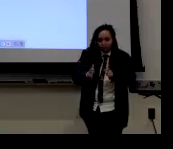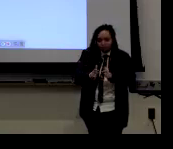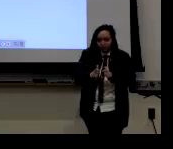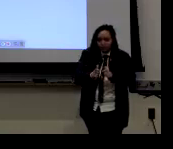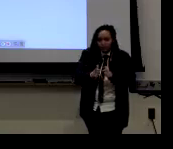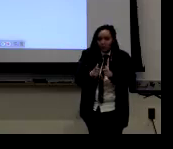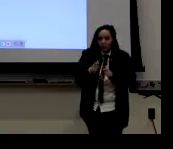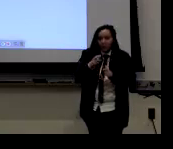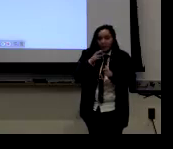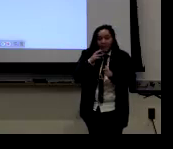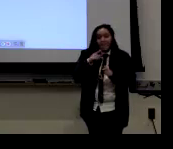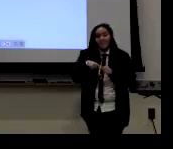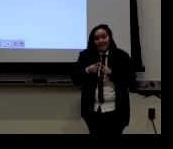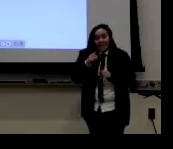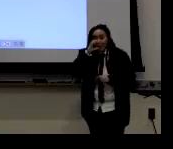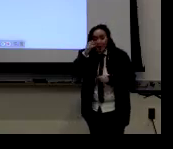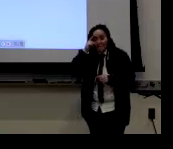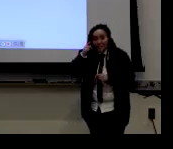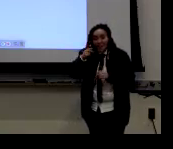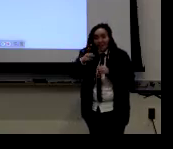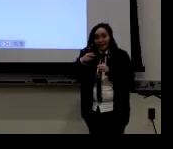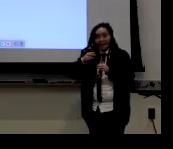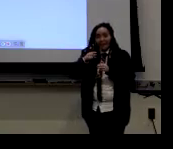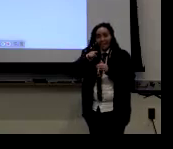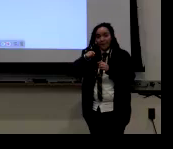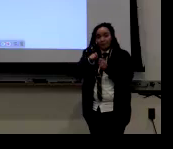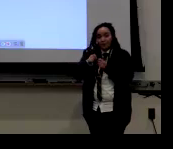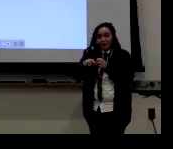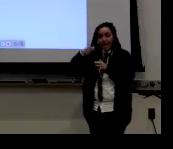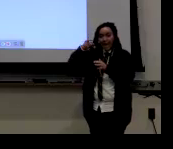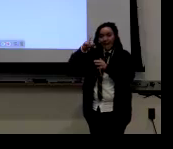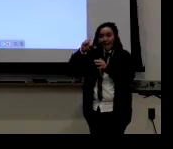But, this is a small signing community. So can we get data from that?